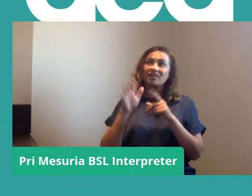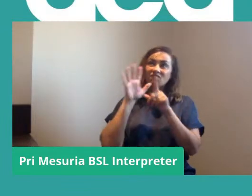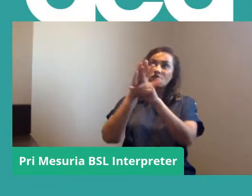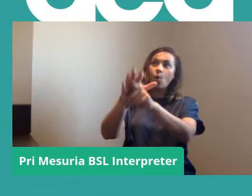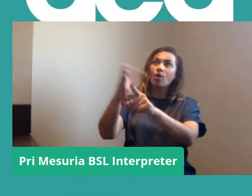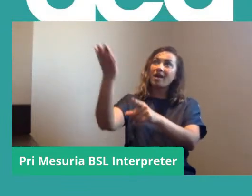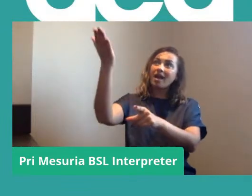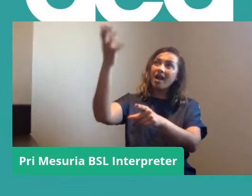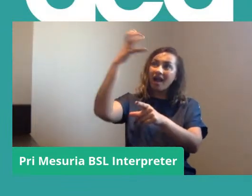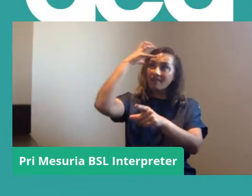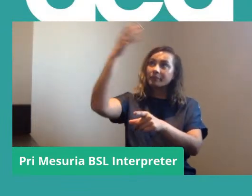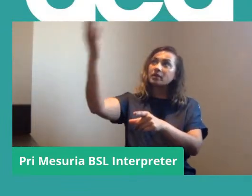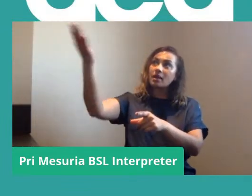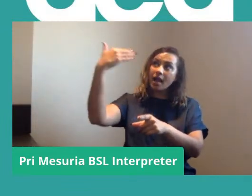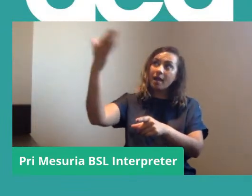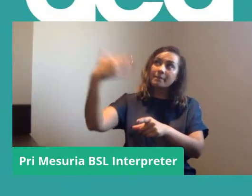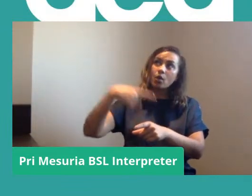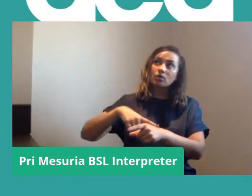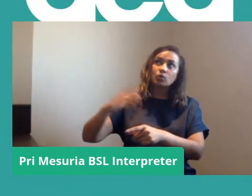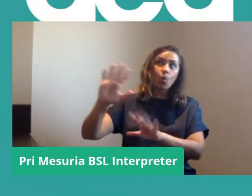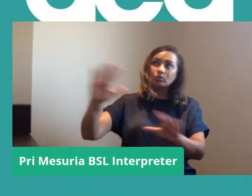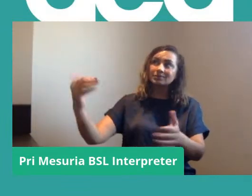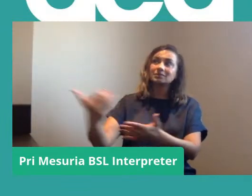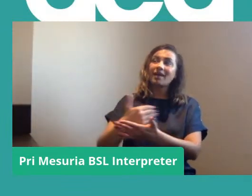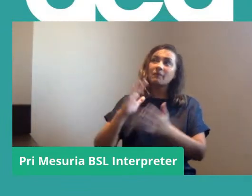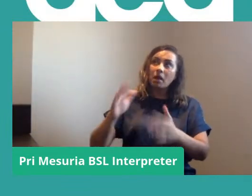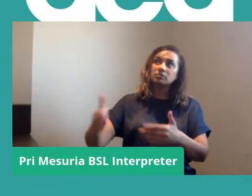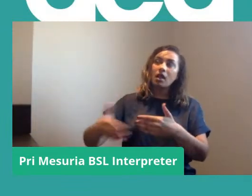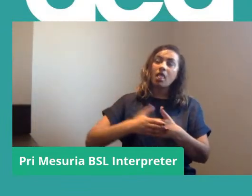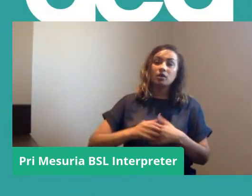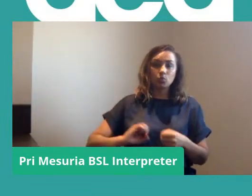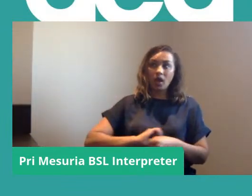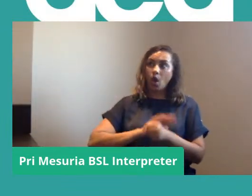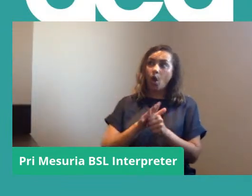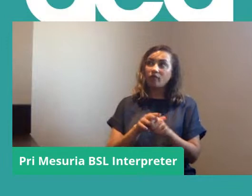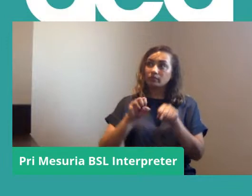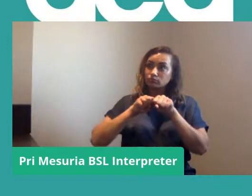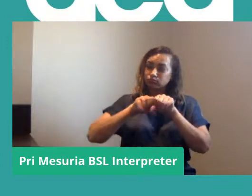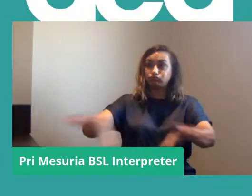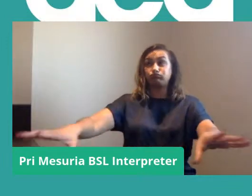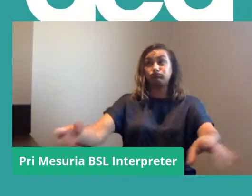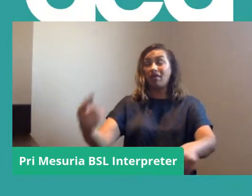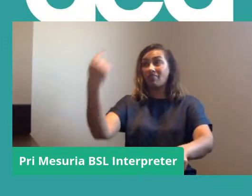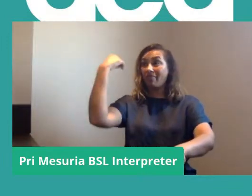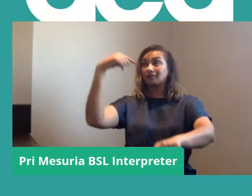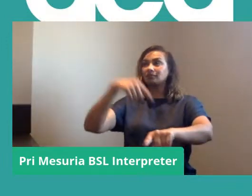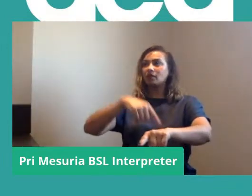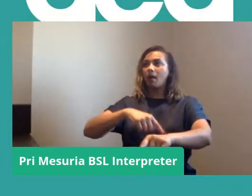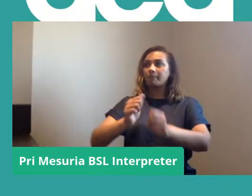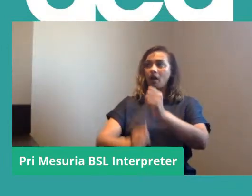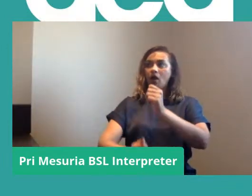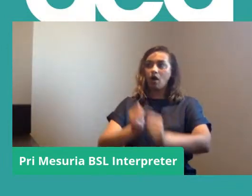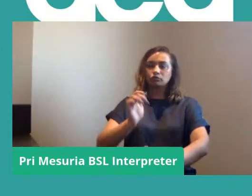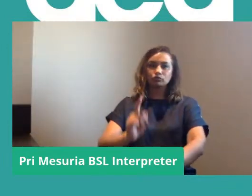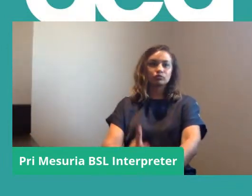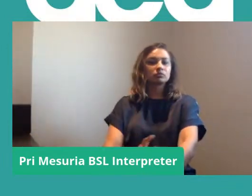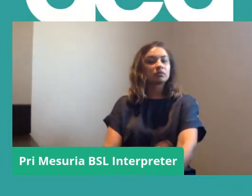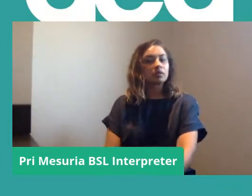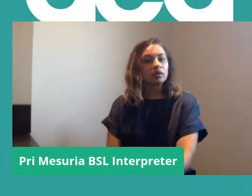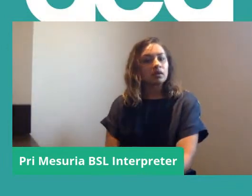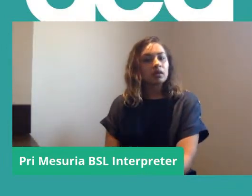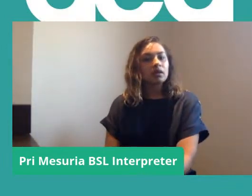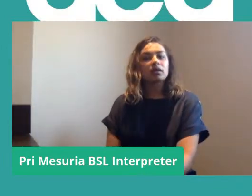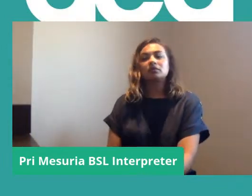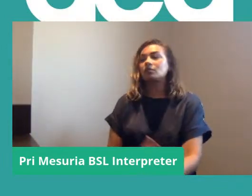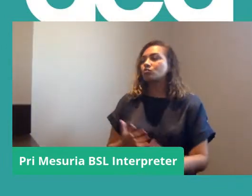schools when schools definitely should not have been open because COVID was running wild so yeah I think